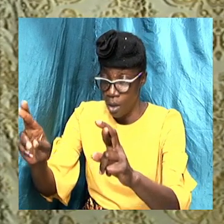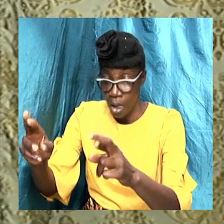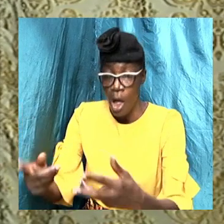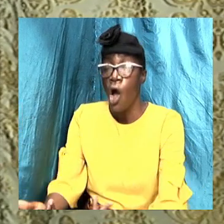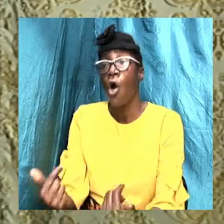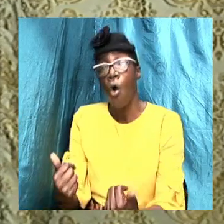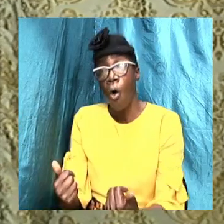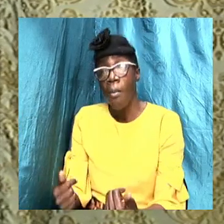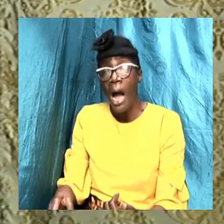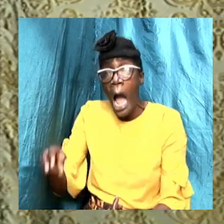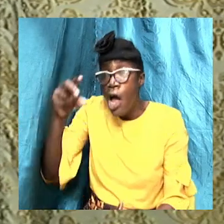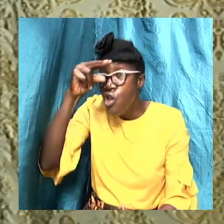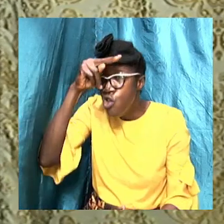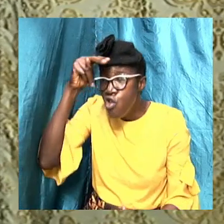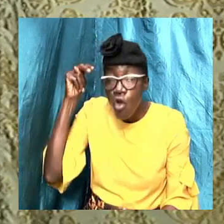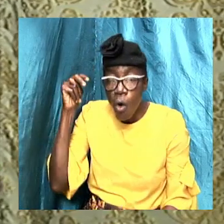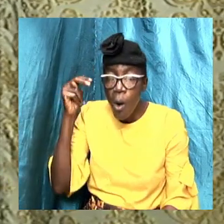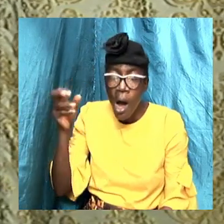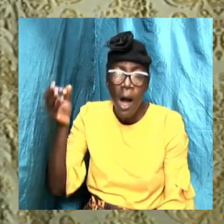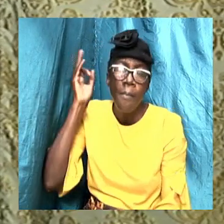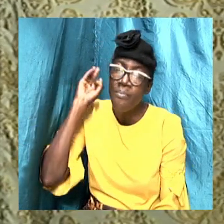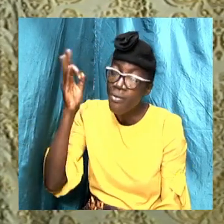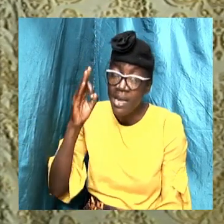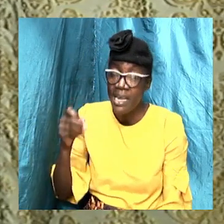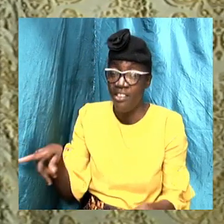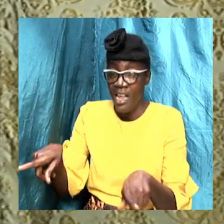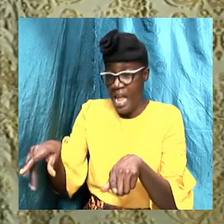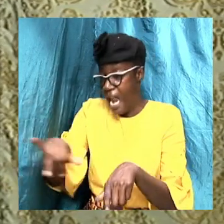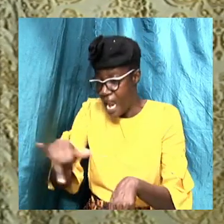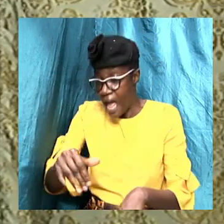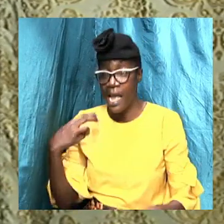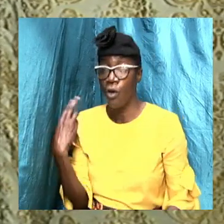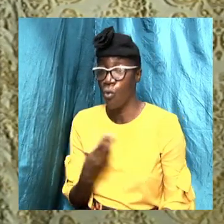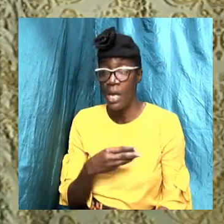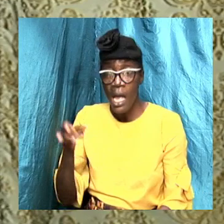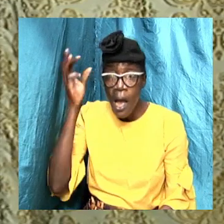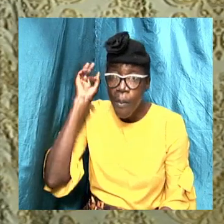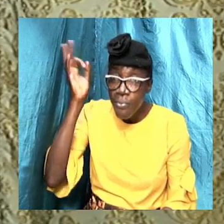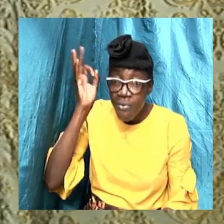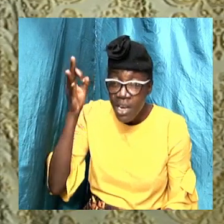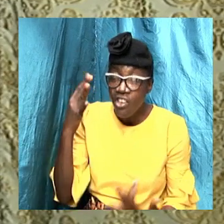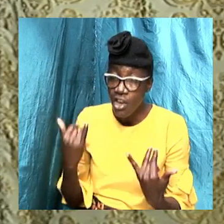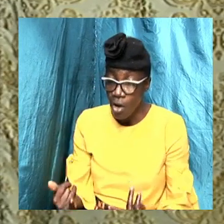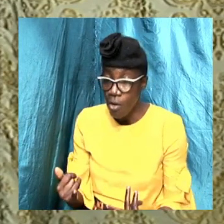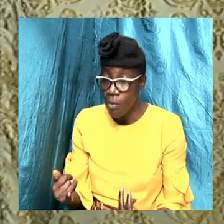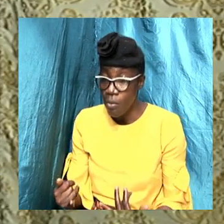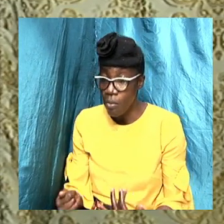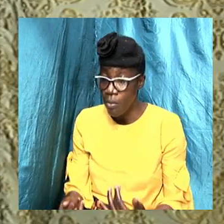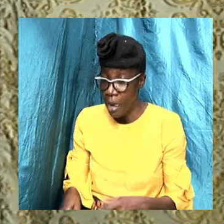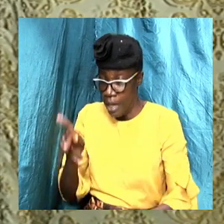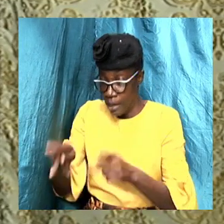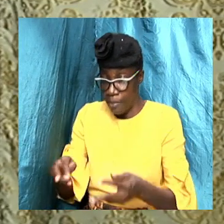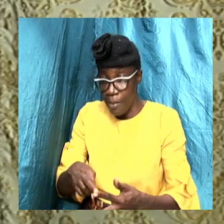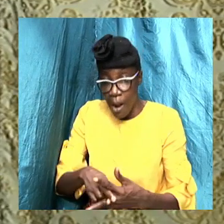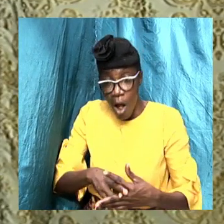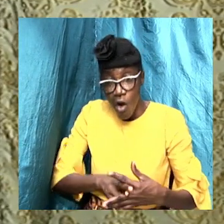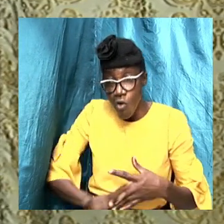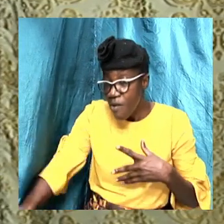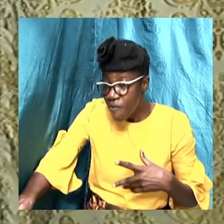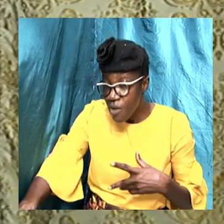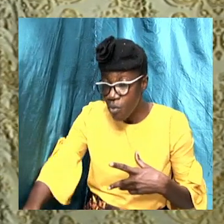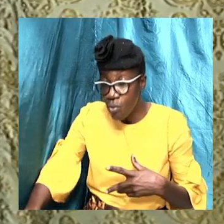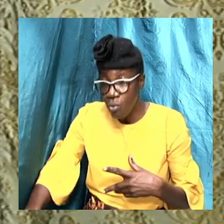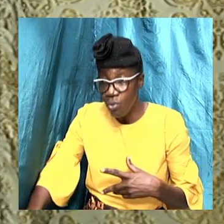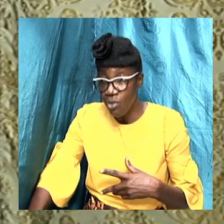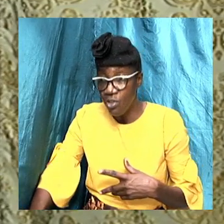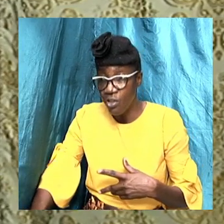preach, like we are preaching now. And the people refuse. And it was not until